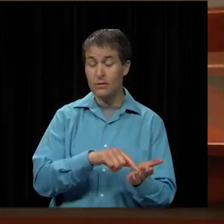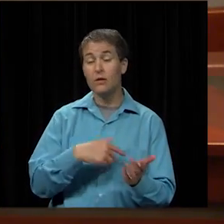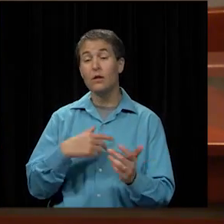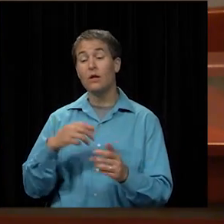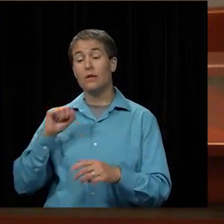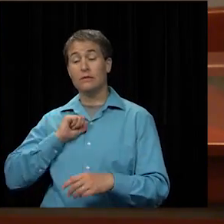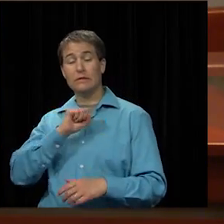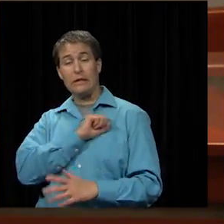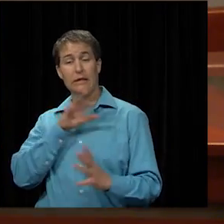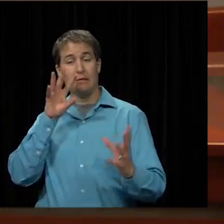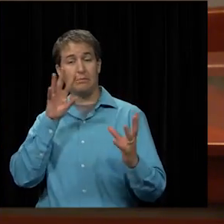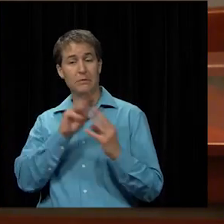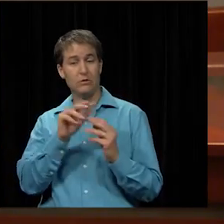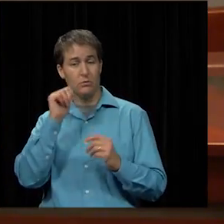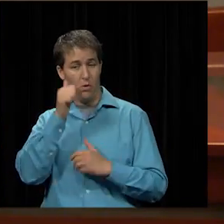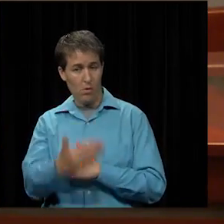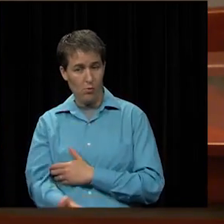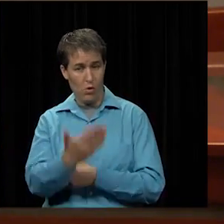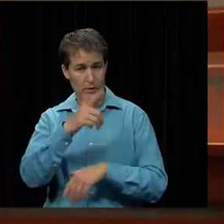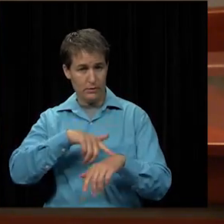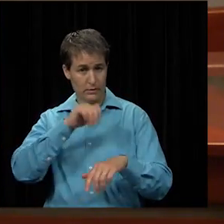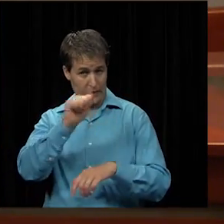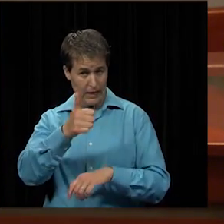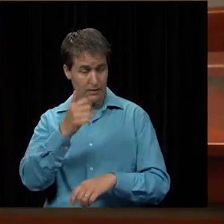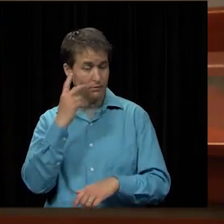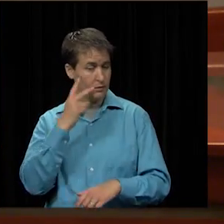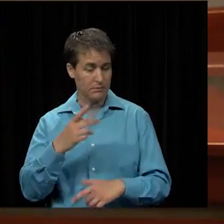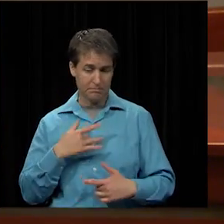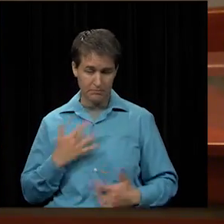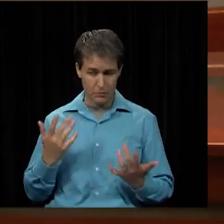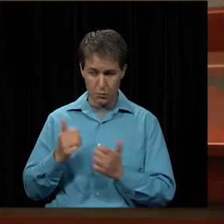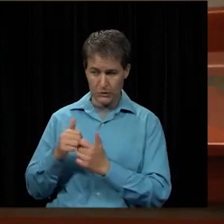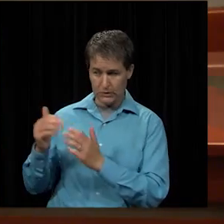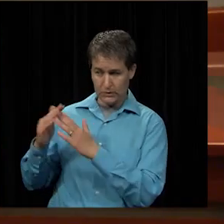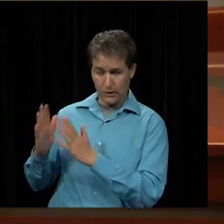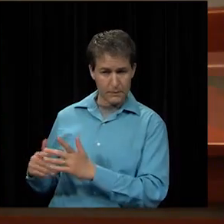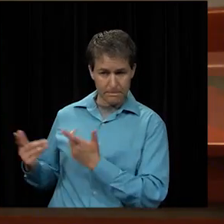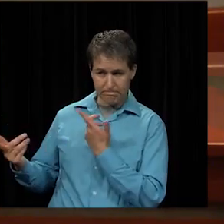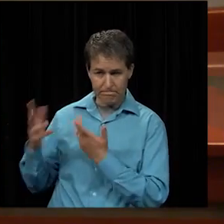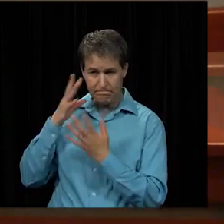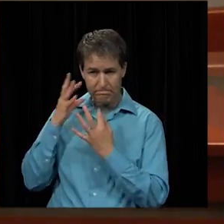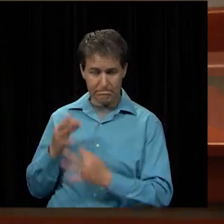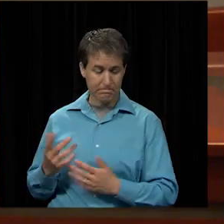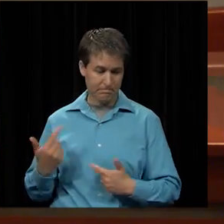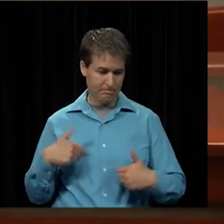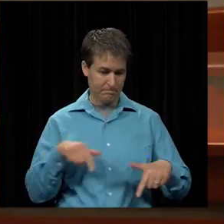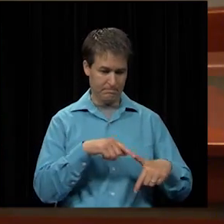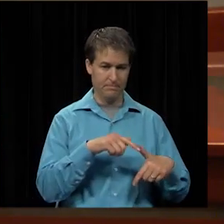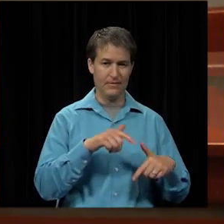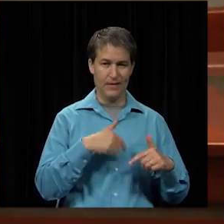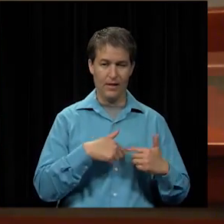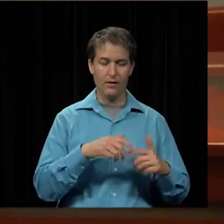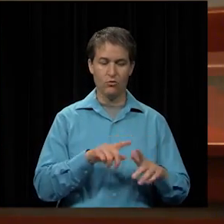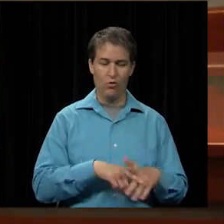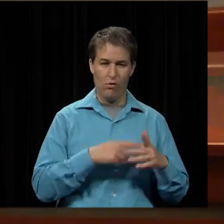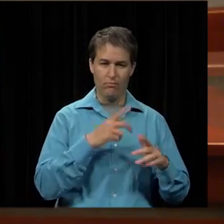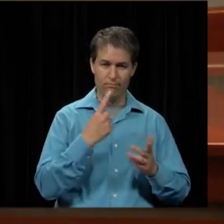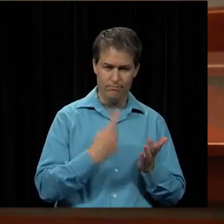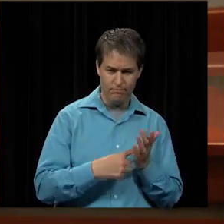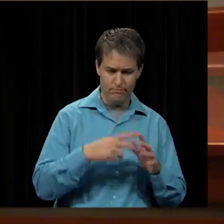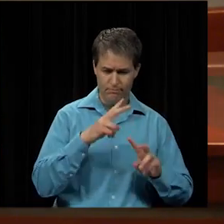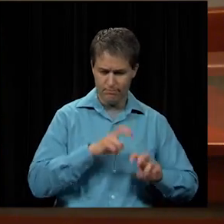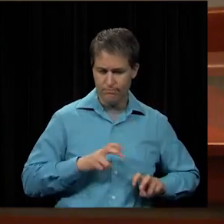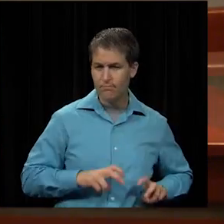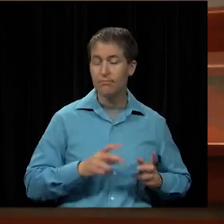Senate meets tomorrow morning at 10 o'clock to see what happened with the House and whether they can start to make movement on that. Here's my